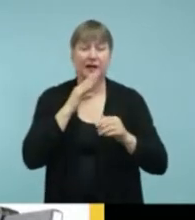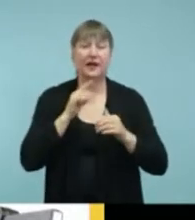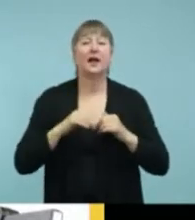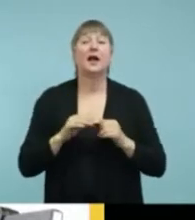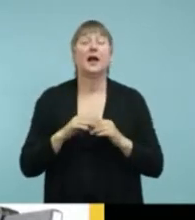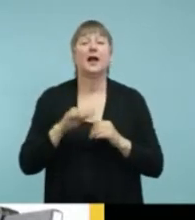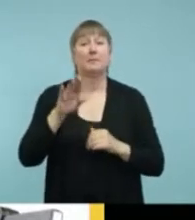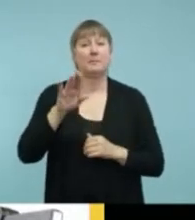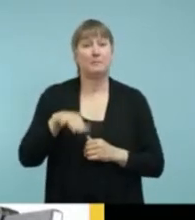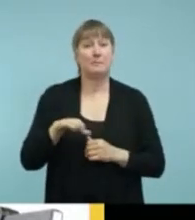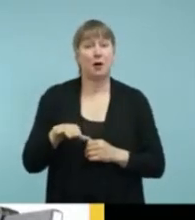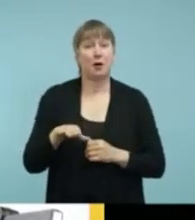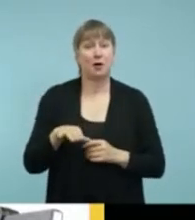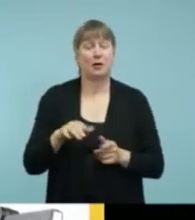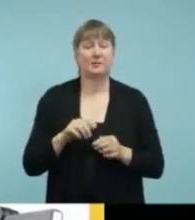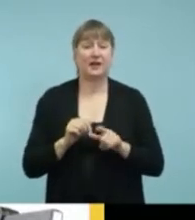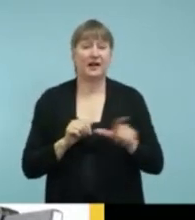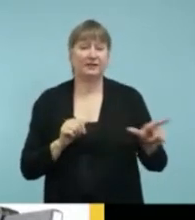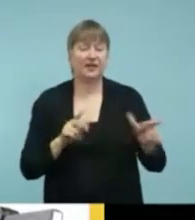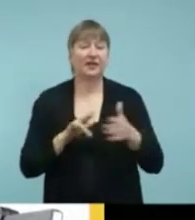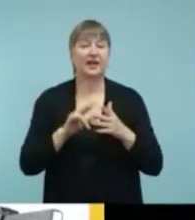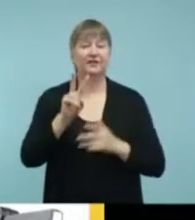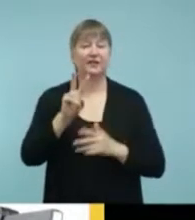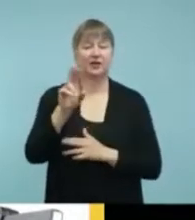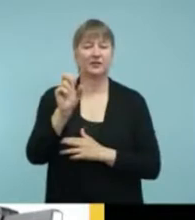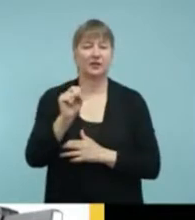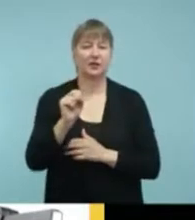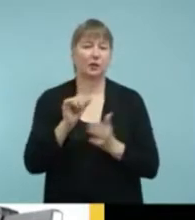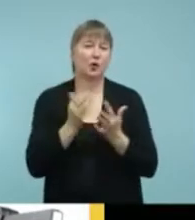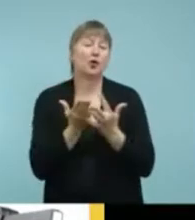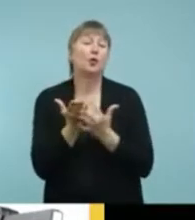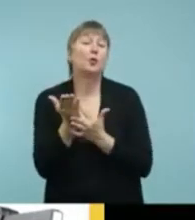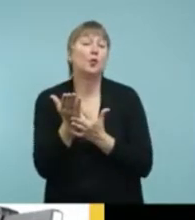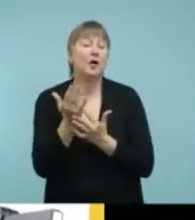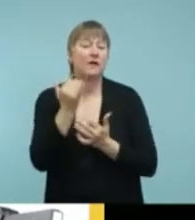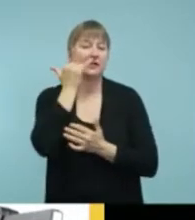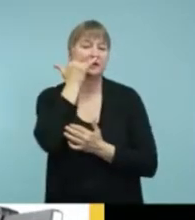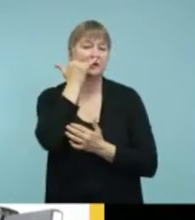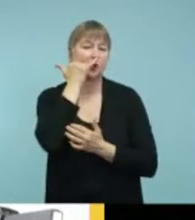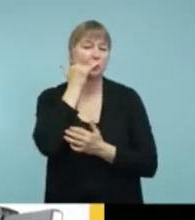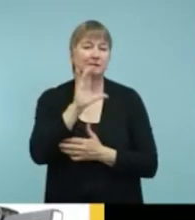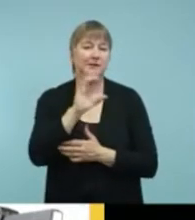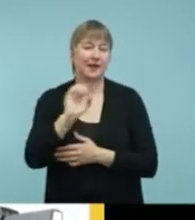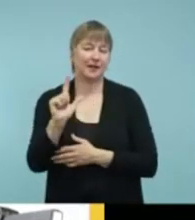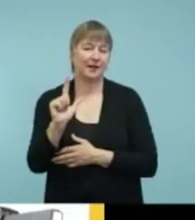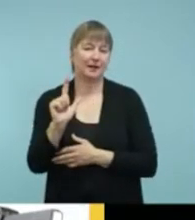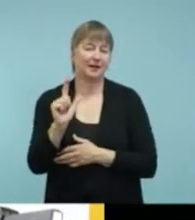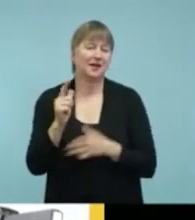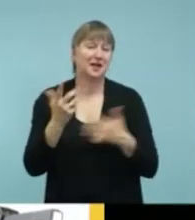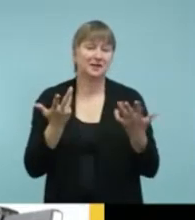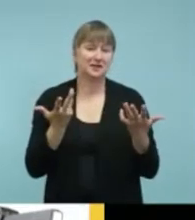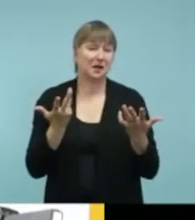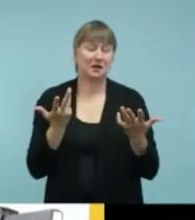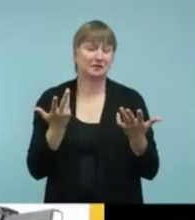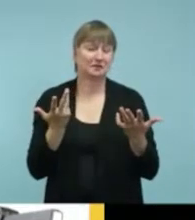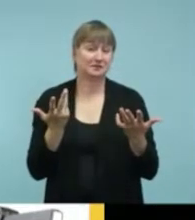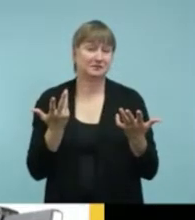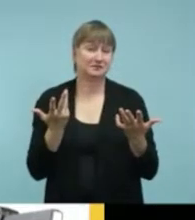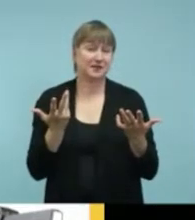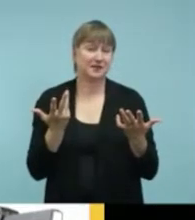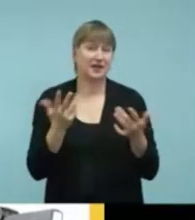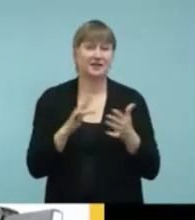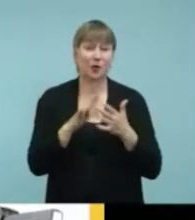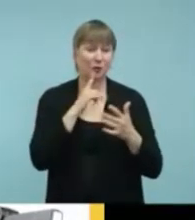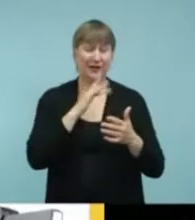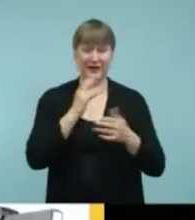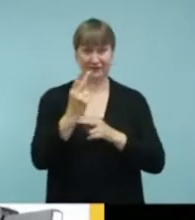the video relay service through my cell phone. So that puts us on par with, you know, our hearing peers, and